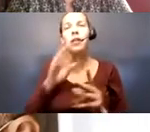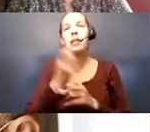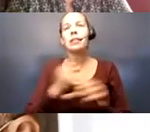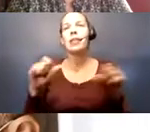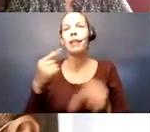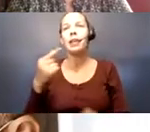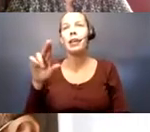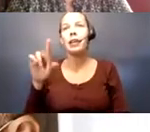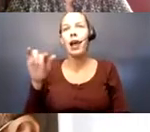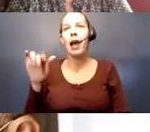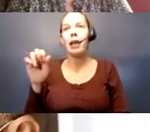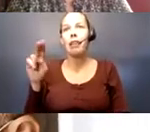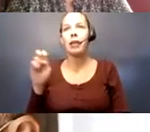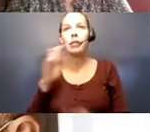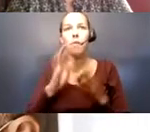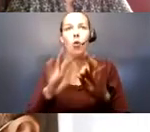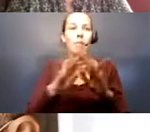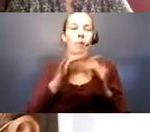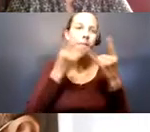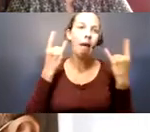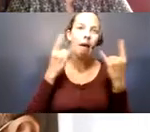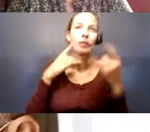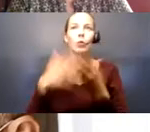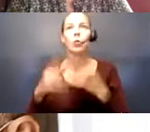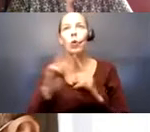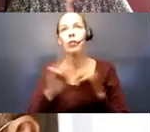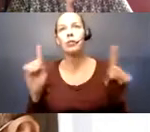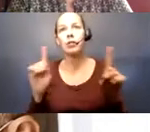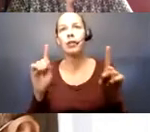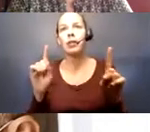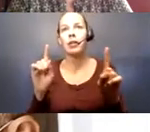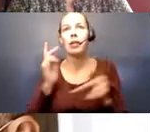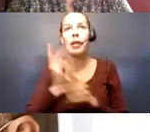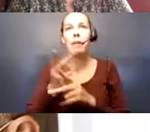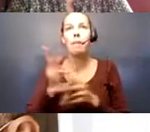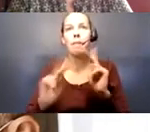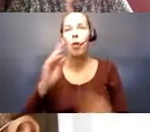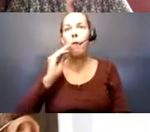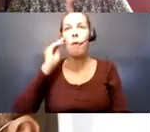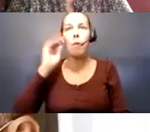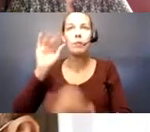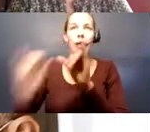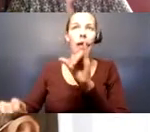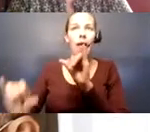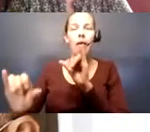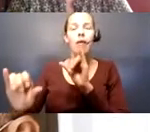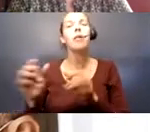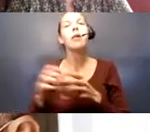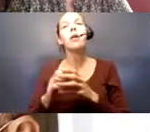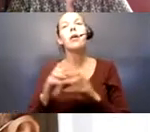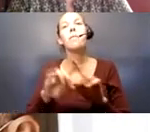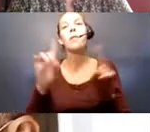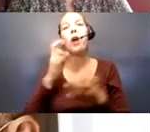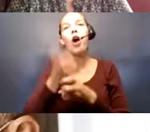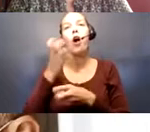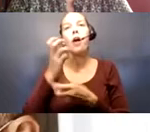important and people wearing masks and socially distance and keeping, you people at home as much as possible. But then the hard part